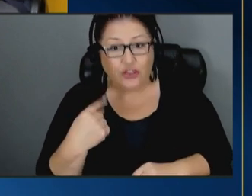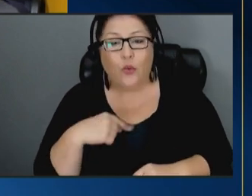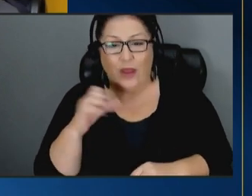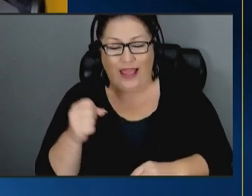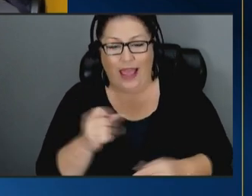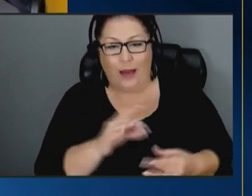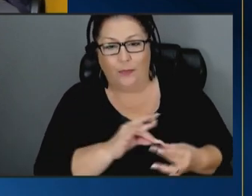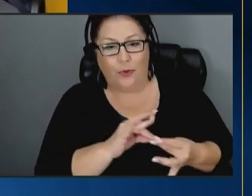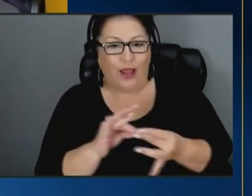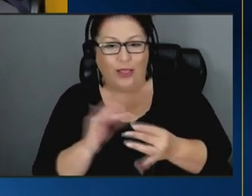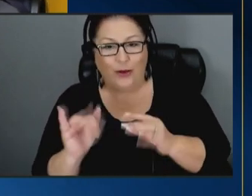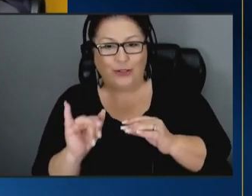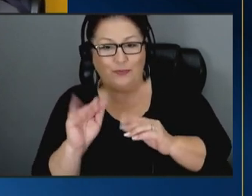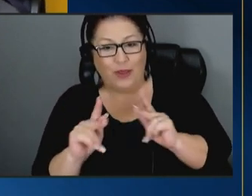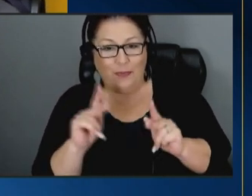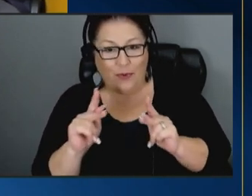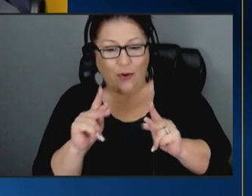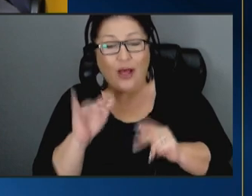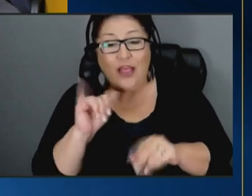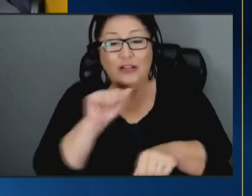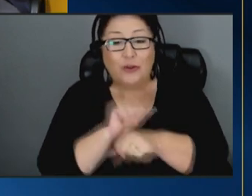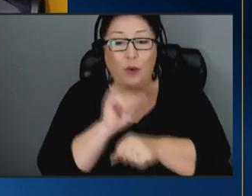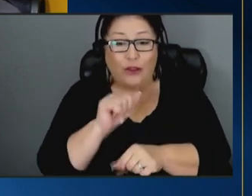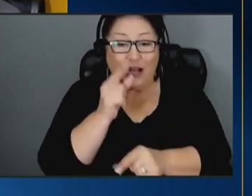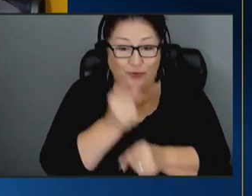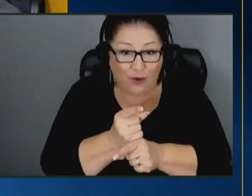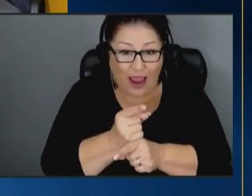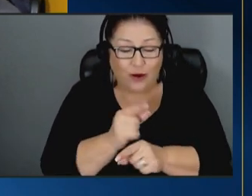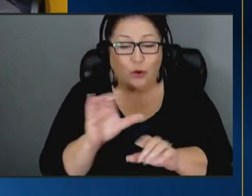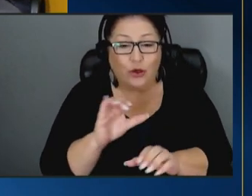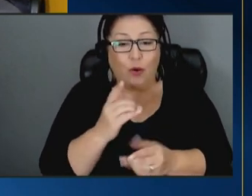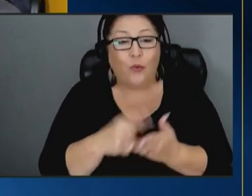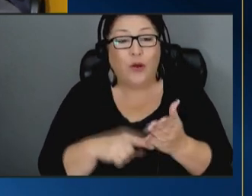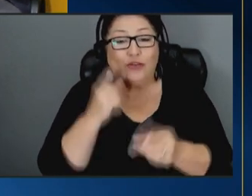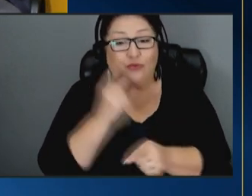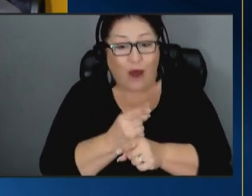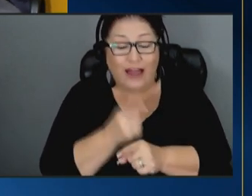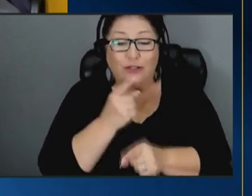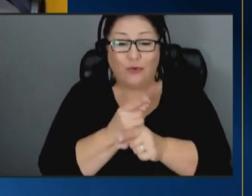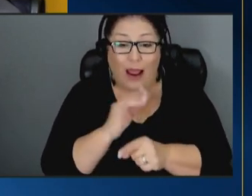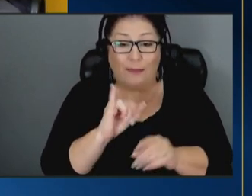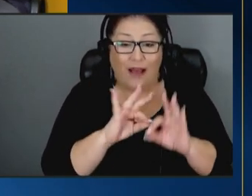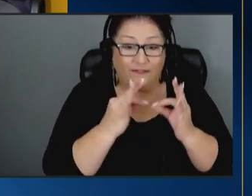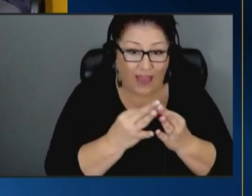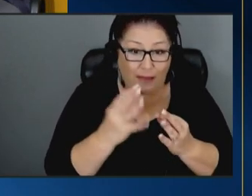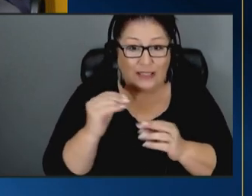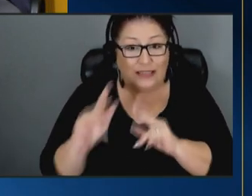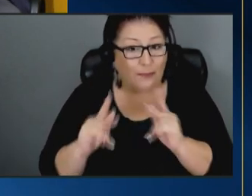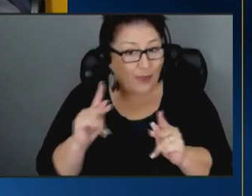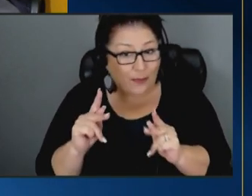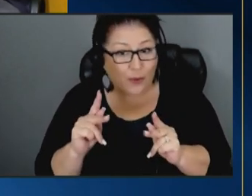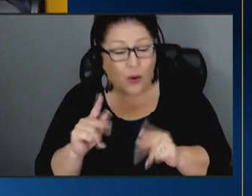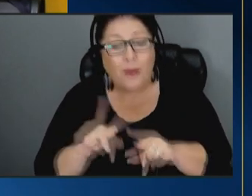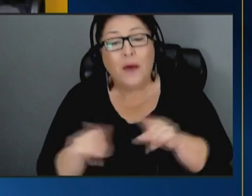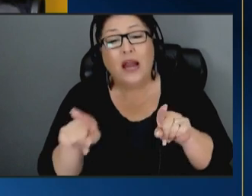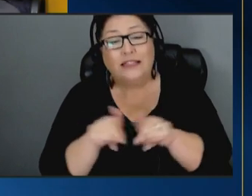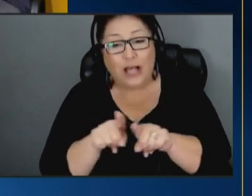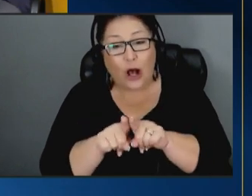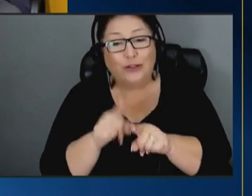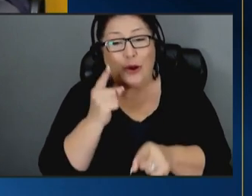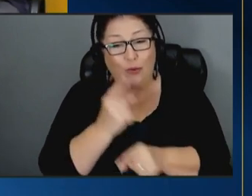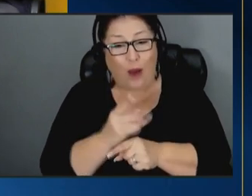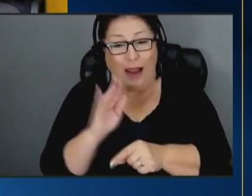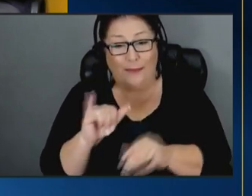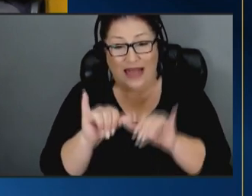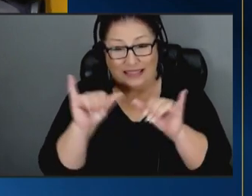because this is the work that is right we're doing what's right it's right by families it's right by people but it's also right by systems